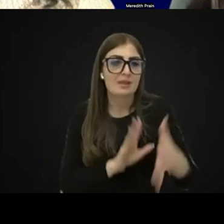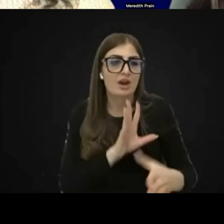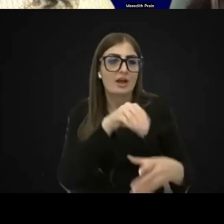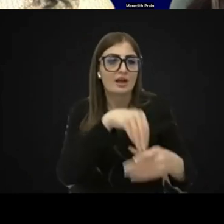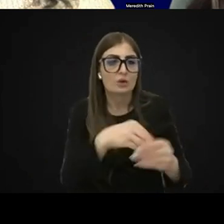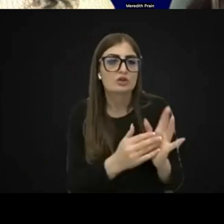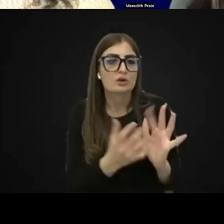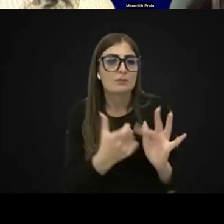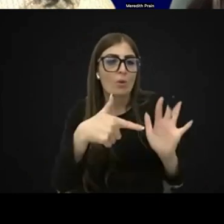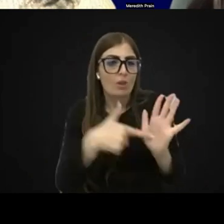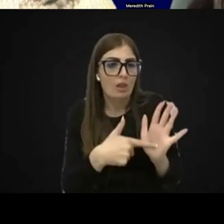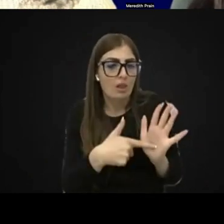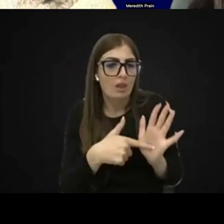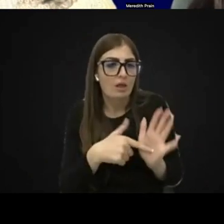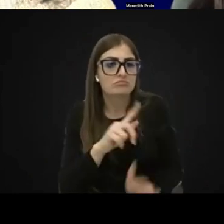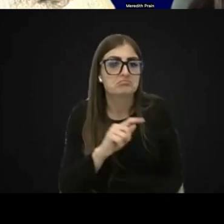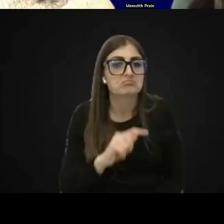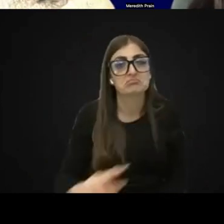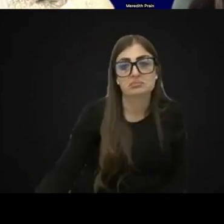model?